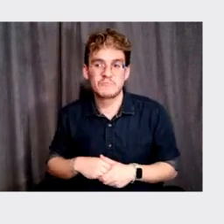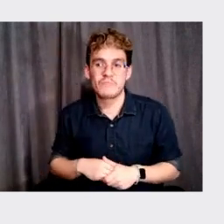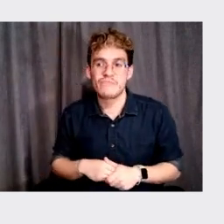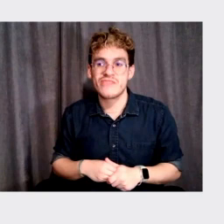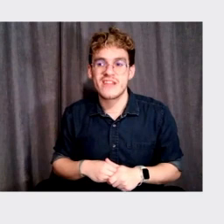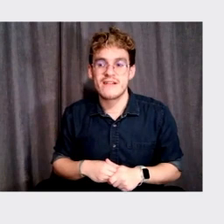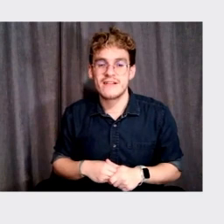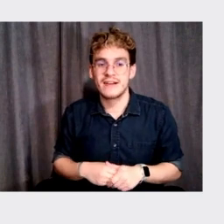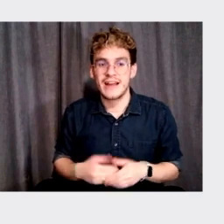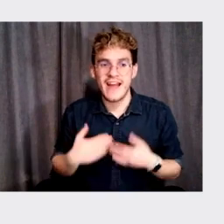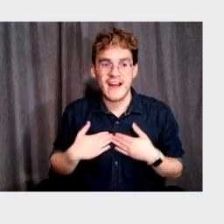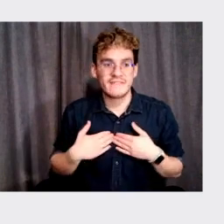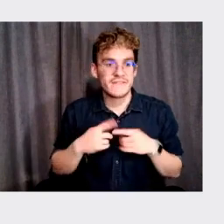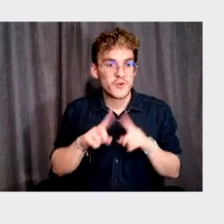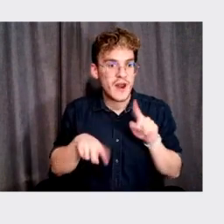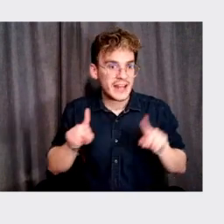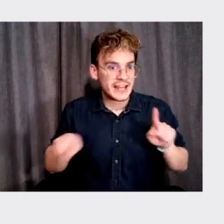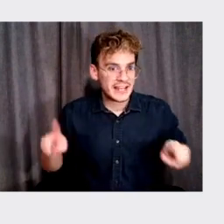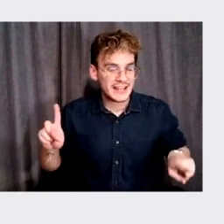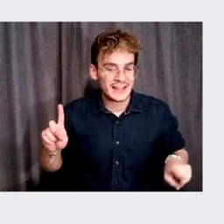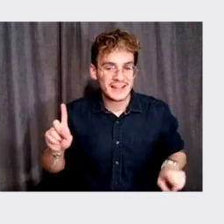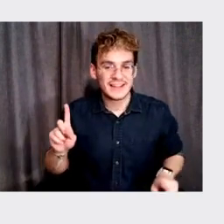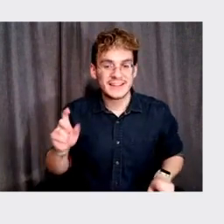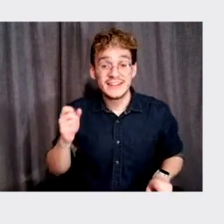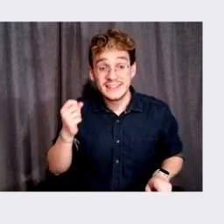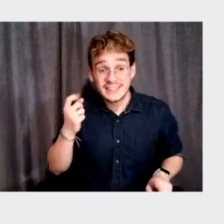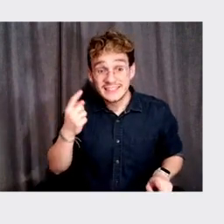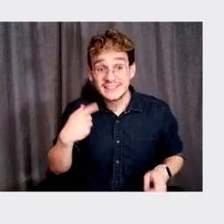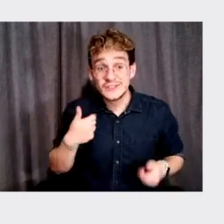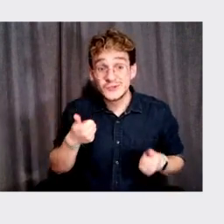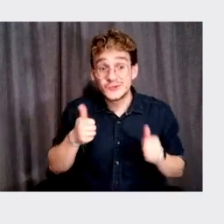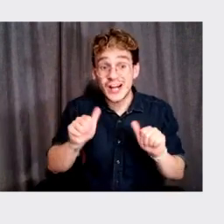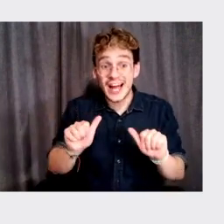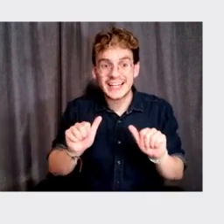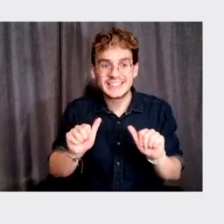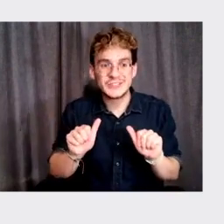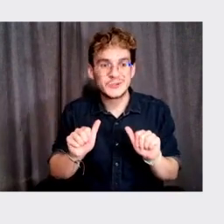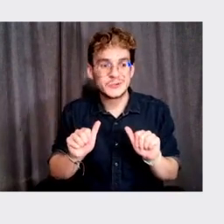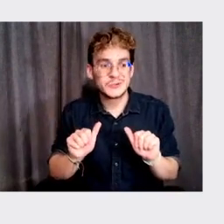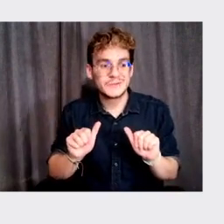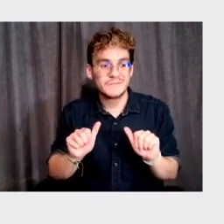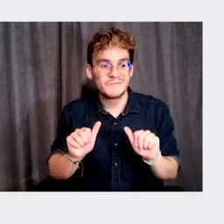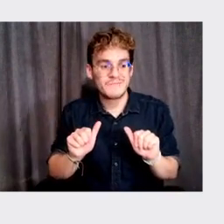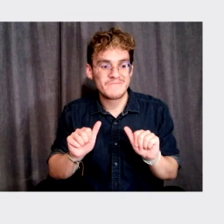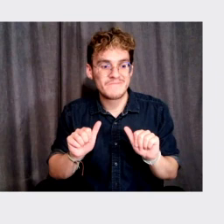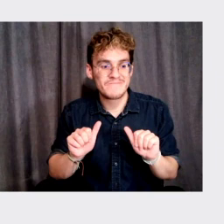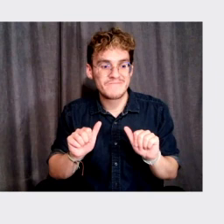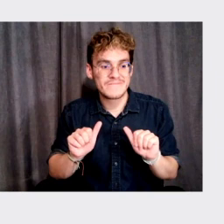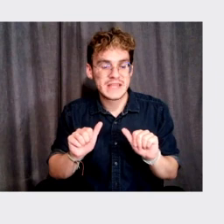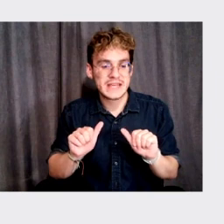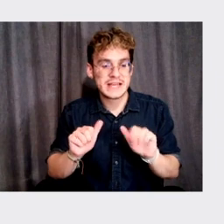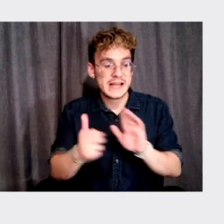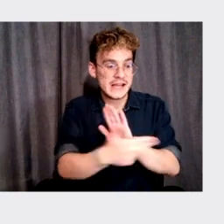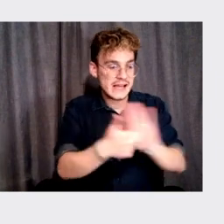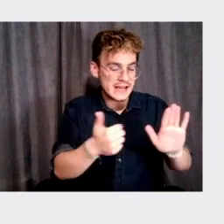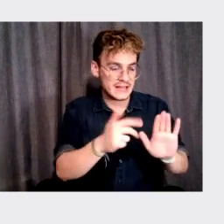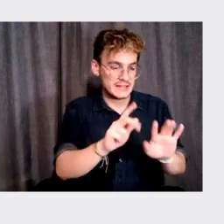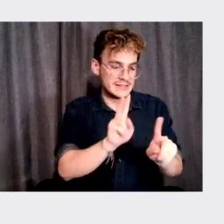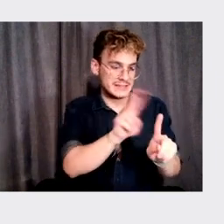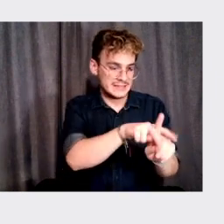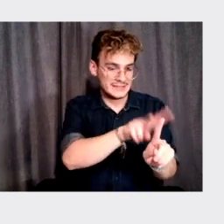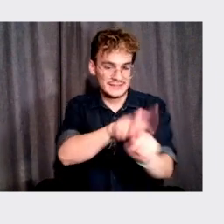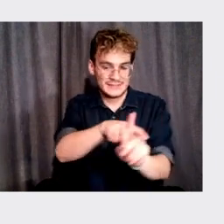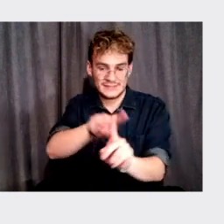you have that variety and we, what we try to do is always try to cast the team that is going to work on those